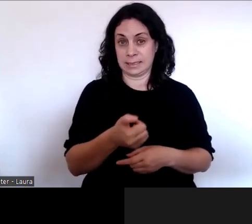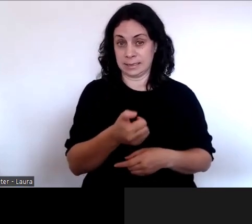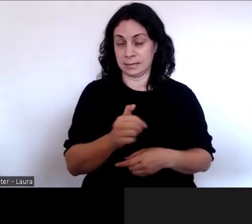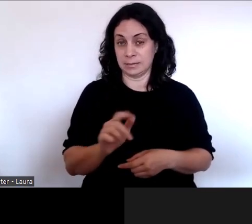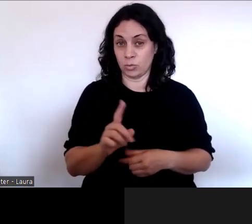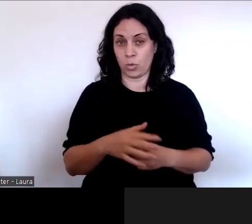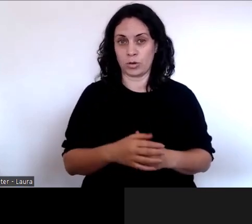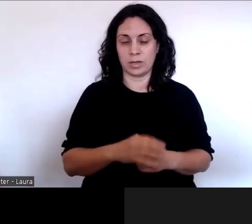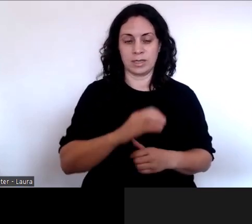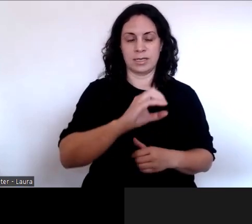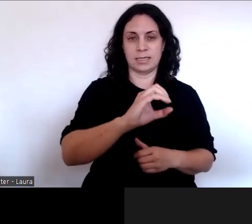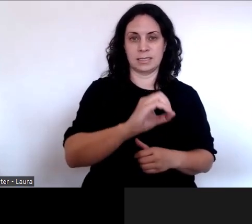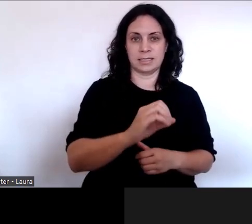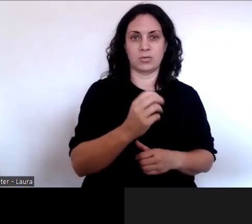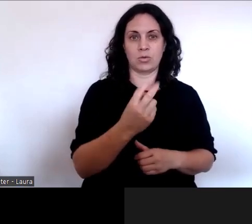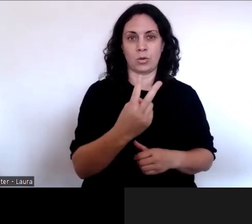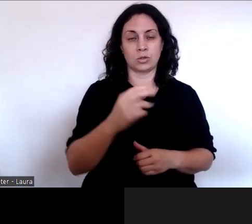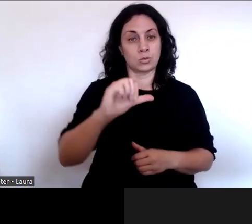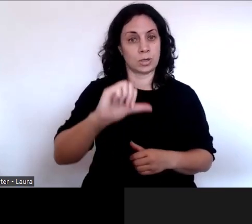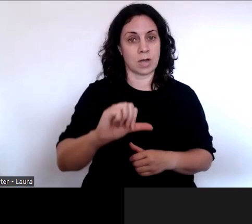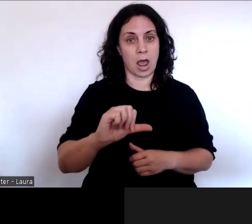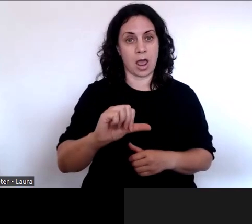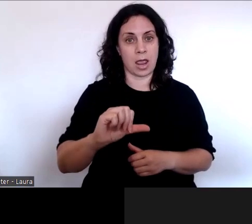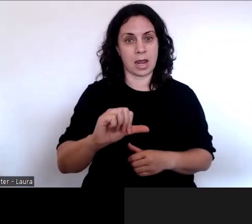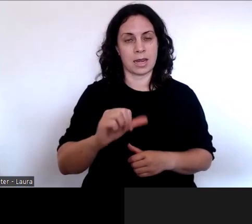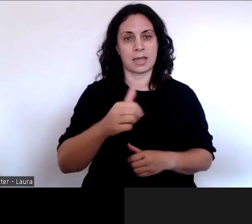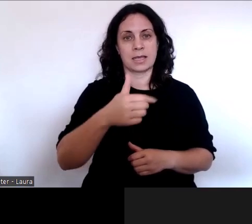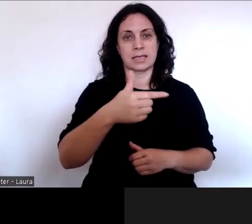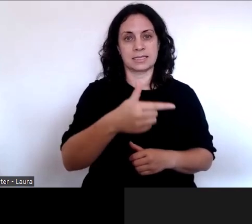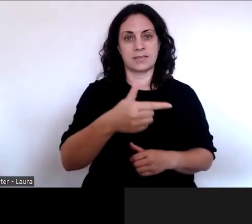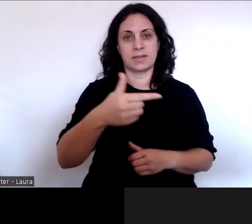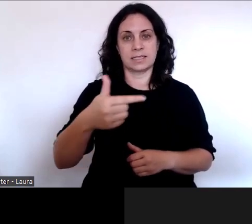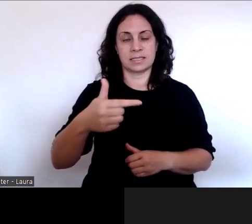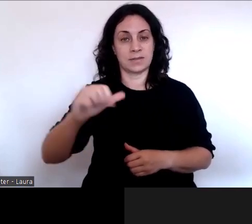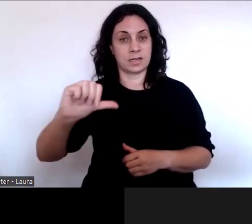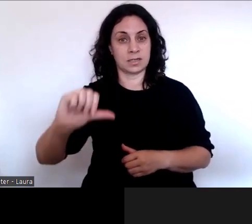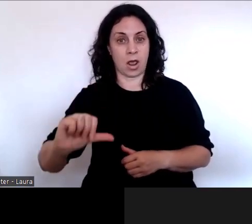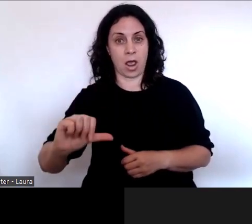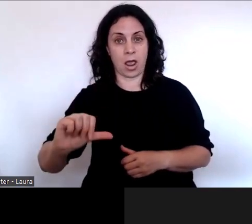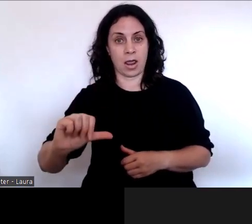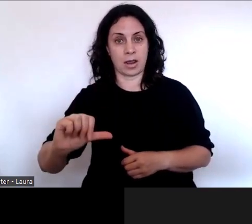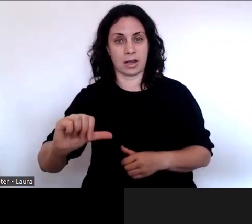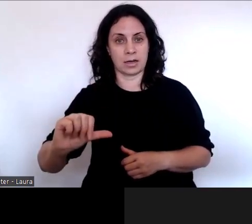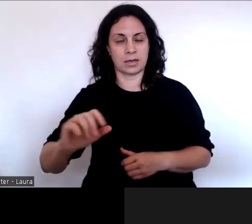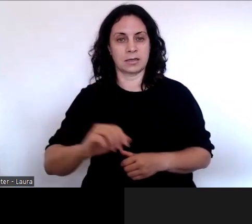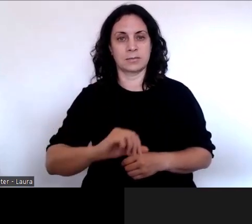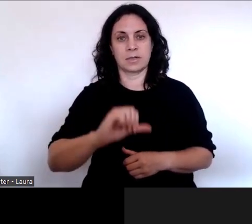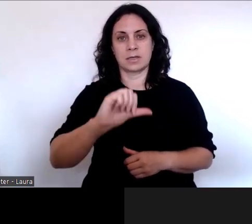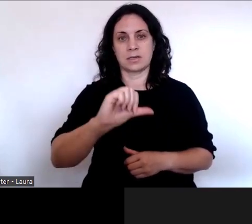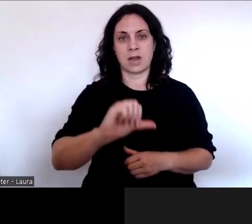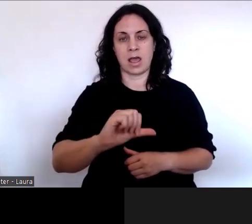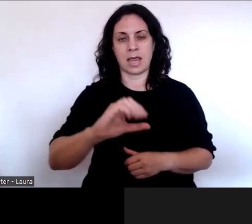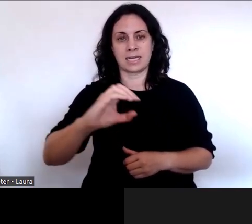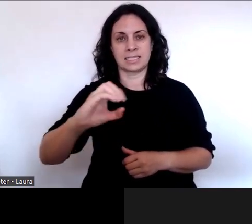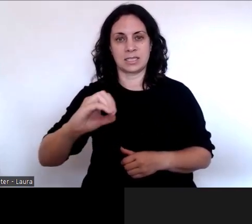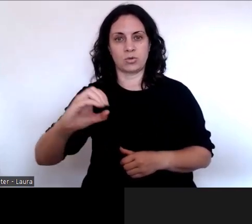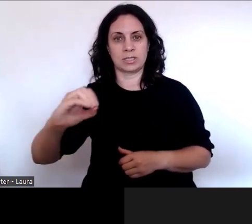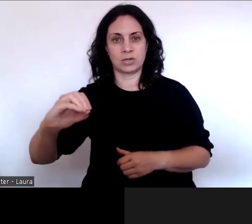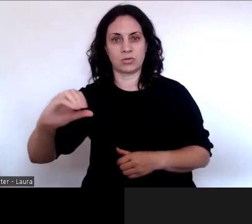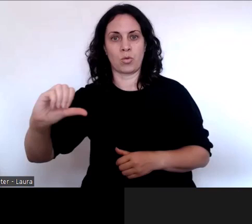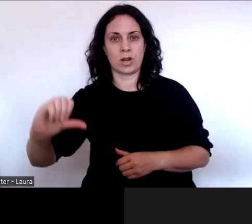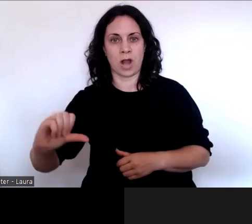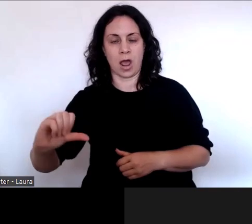029 779 9009 and